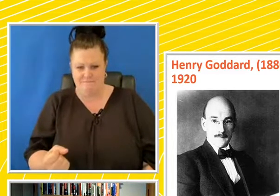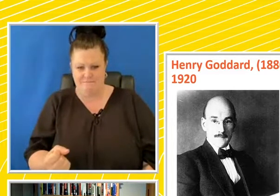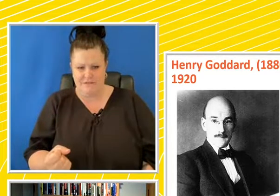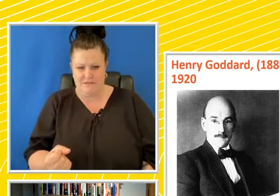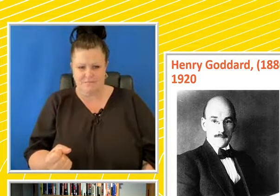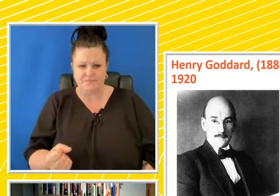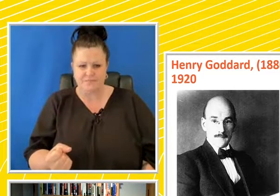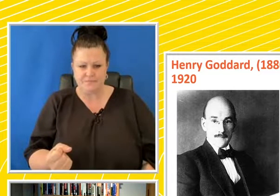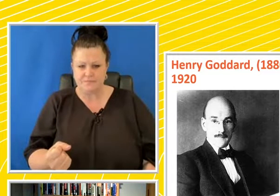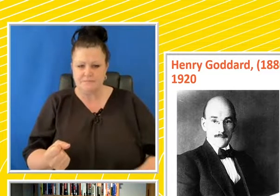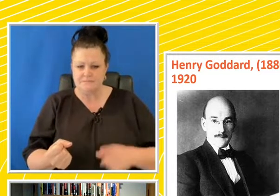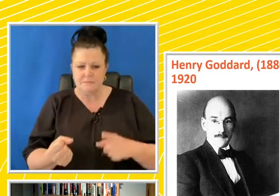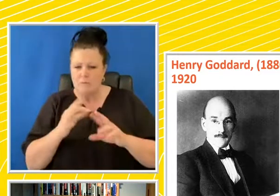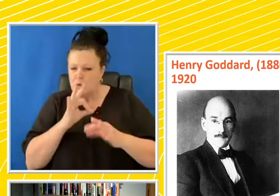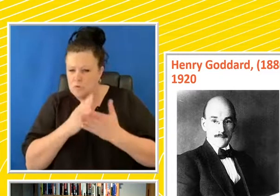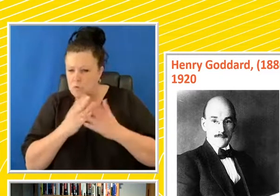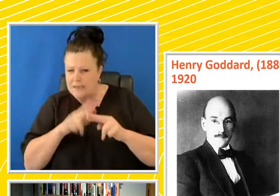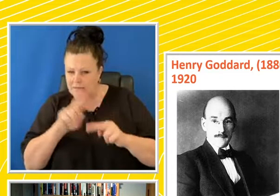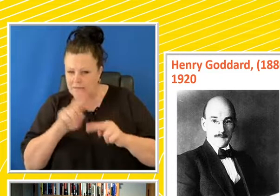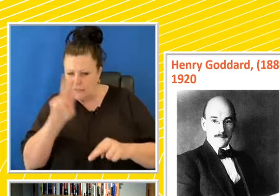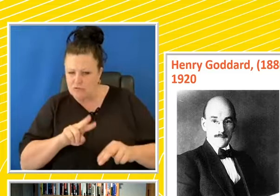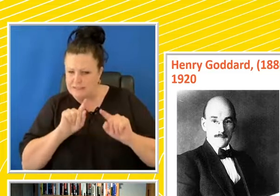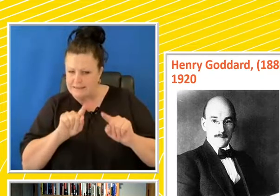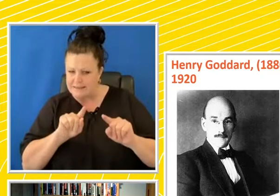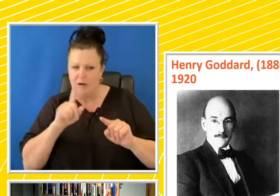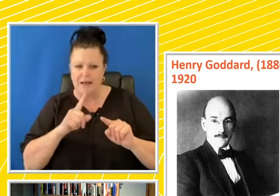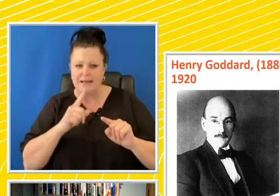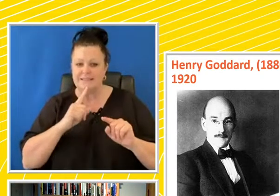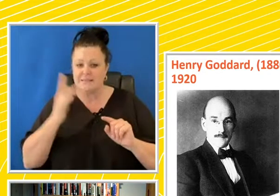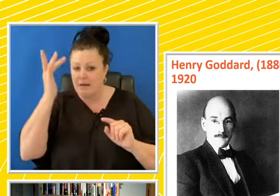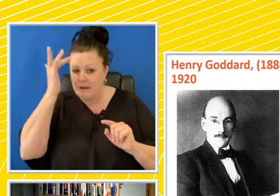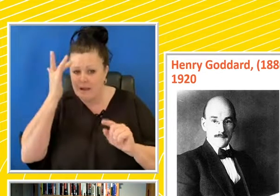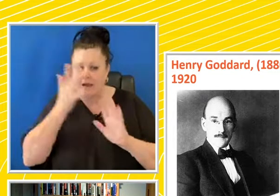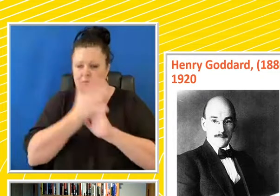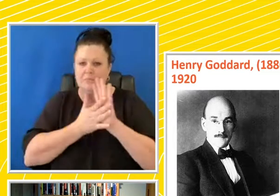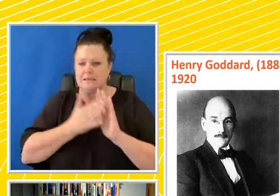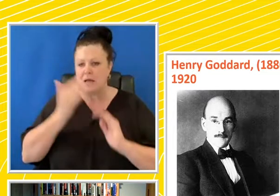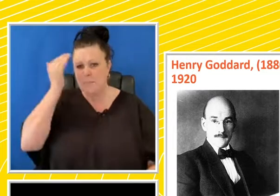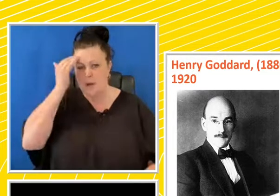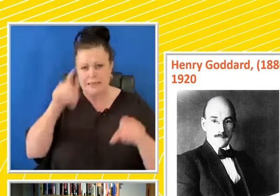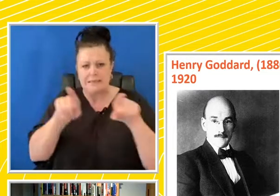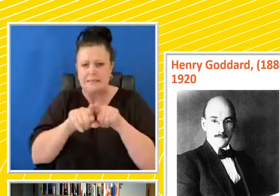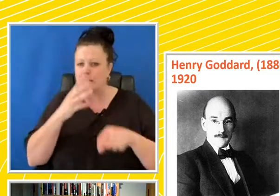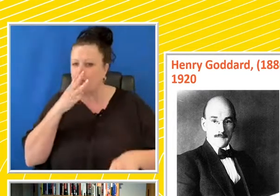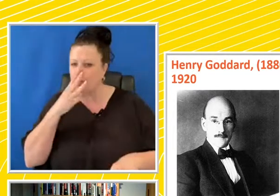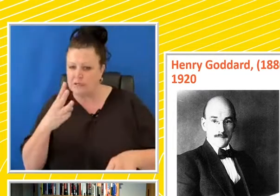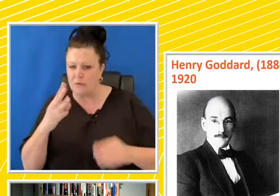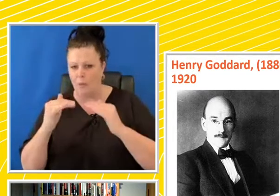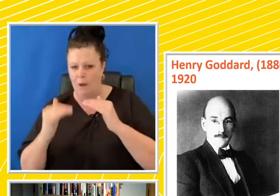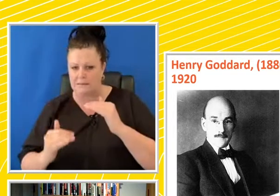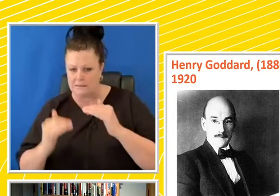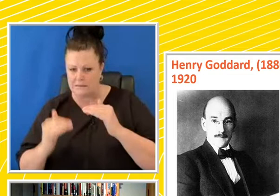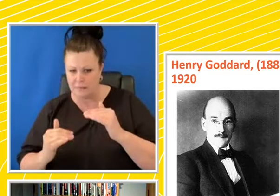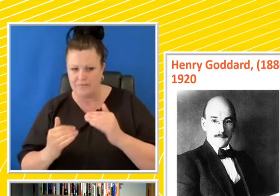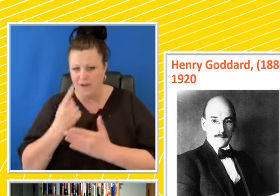And you may not be able to read this, but he classifies an idiot as somebody mentally three years old and under, and